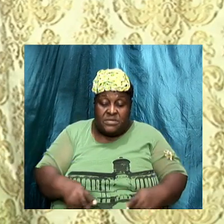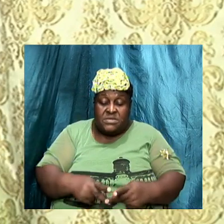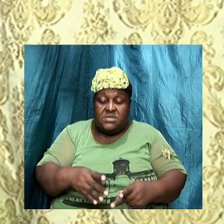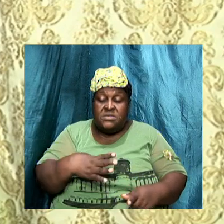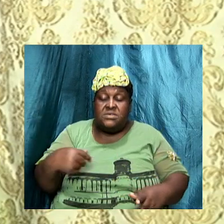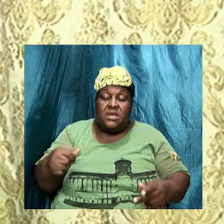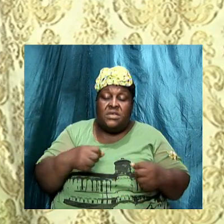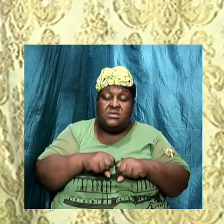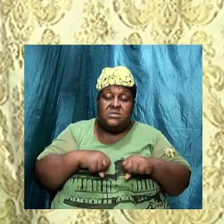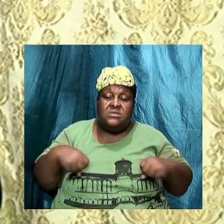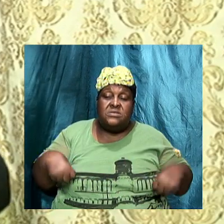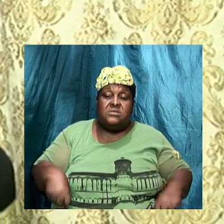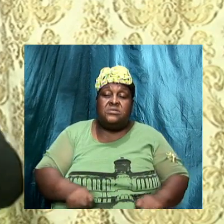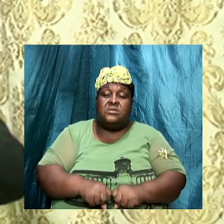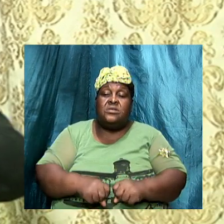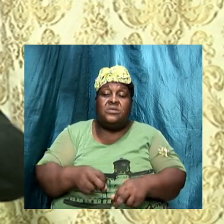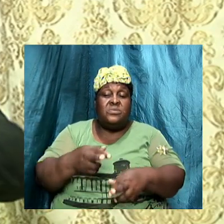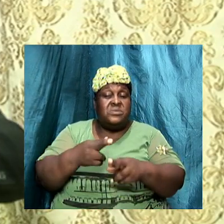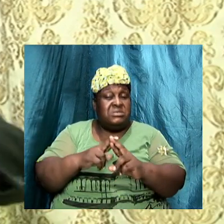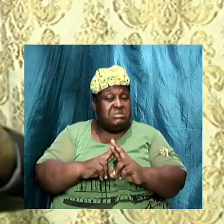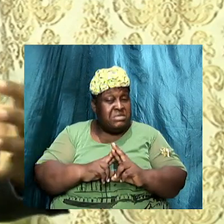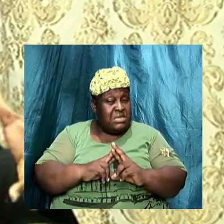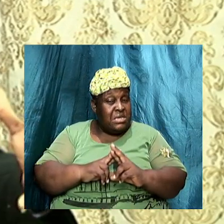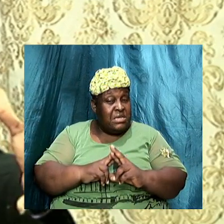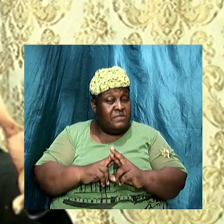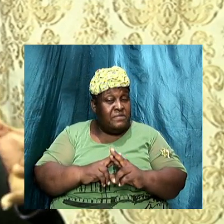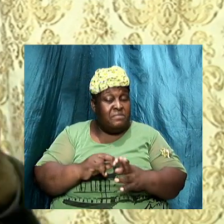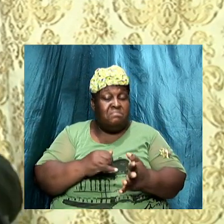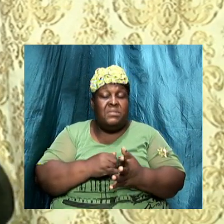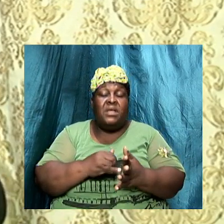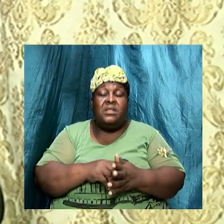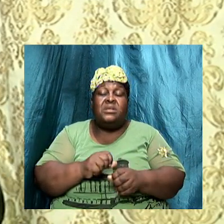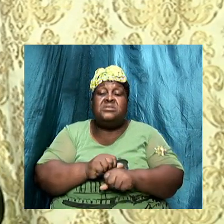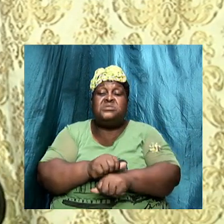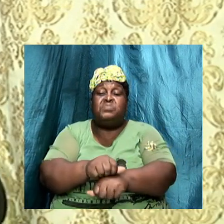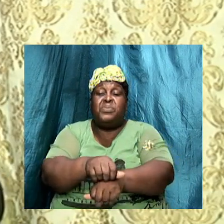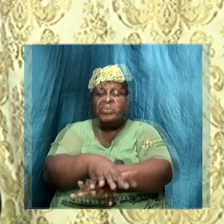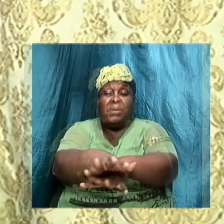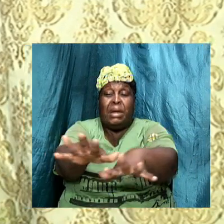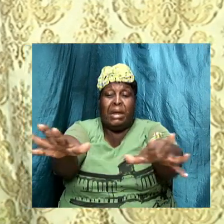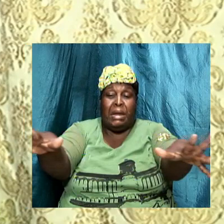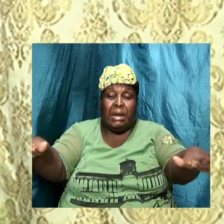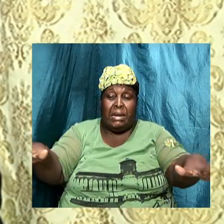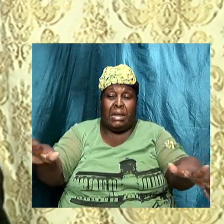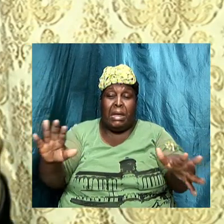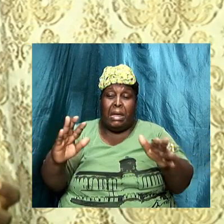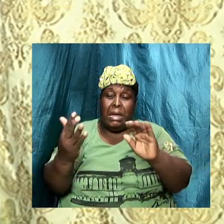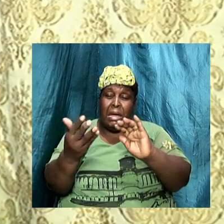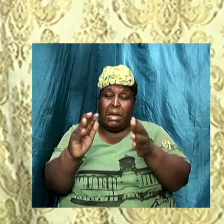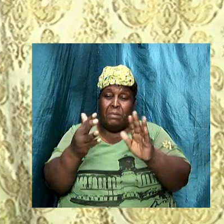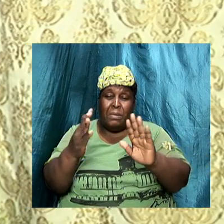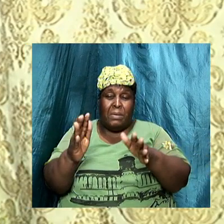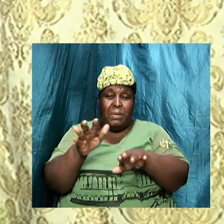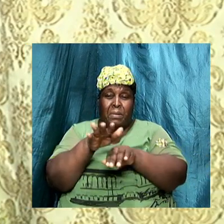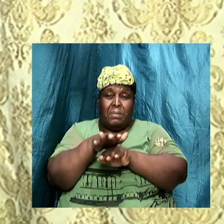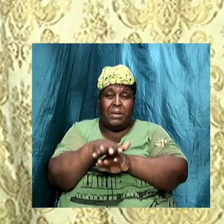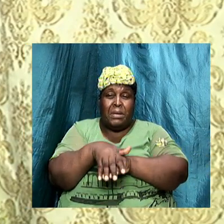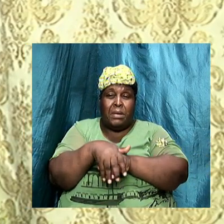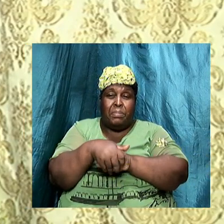it and then it just spread and when it spread now it becomes hypocrisy